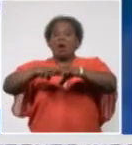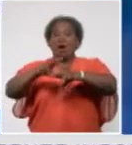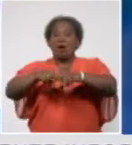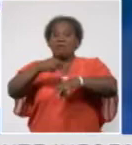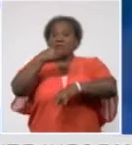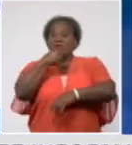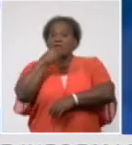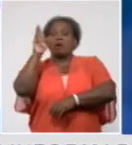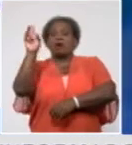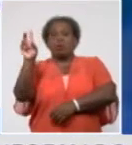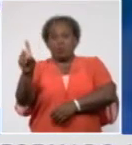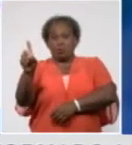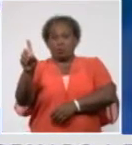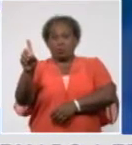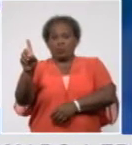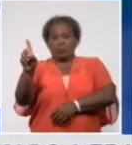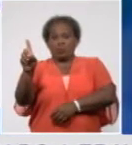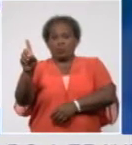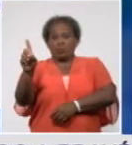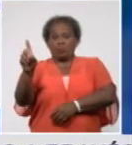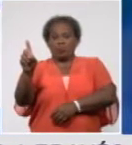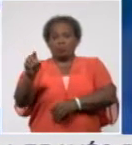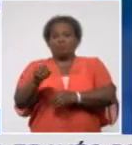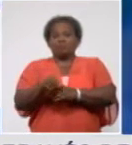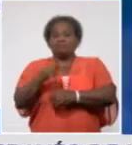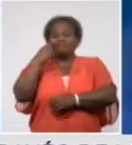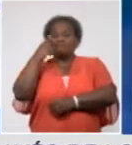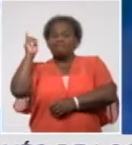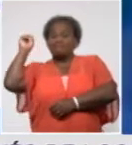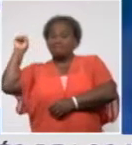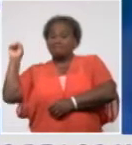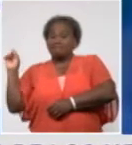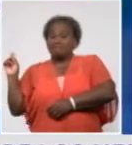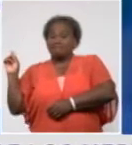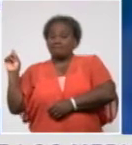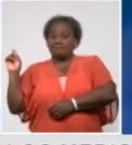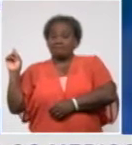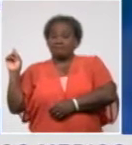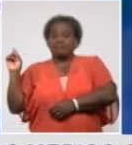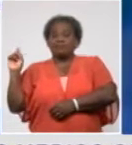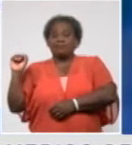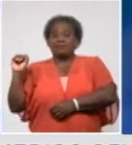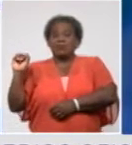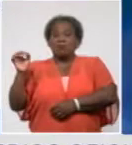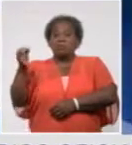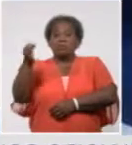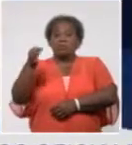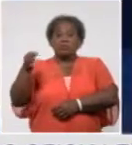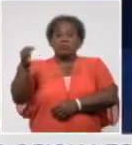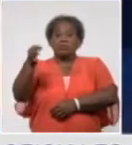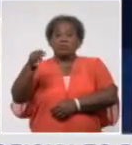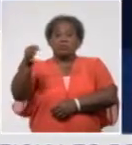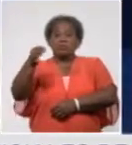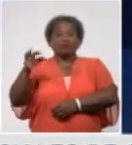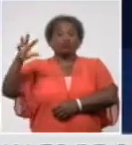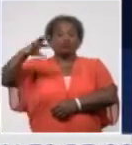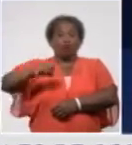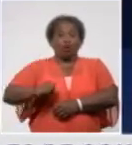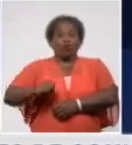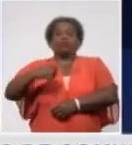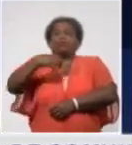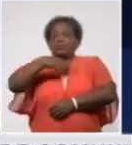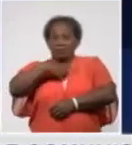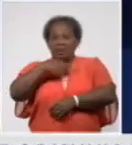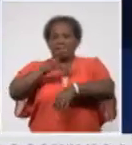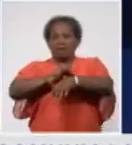see, cases have been reported in every municipality in the capital, a reflection of just how widely spread